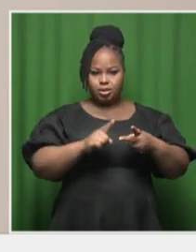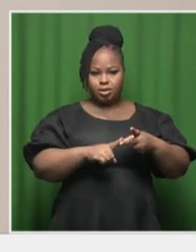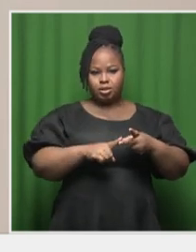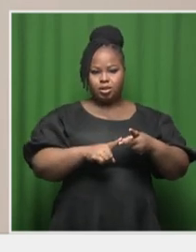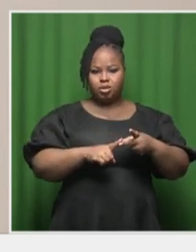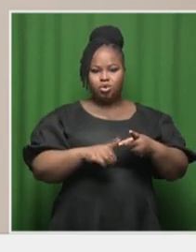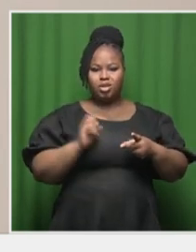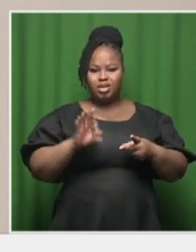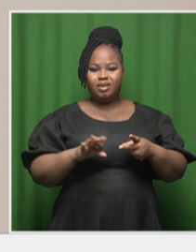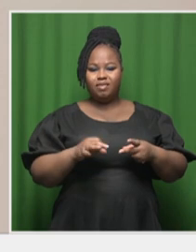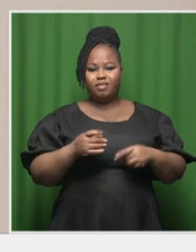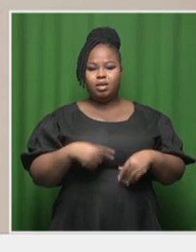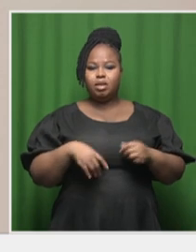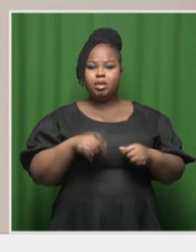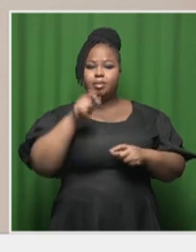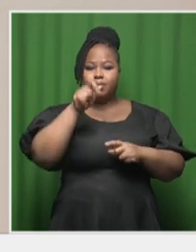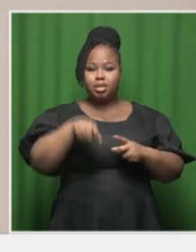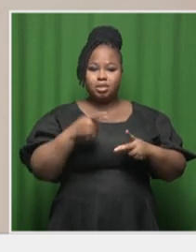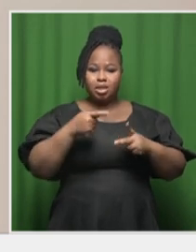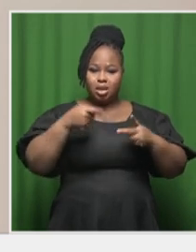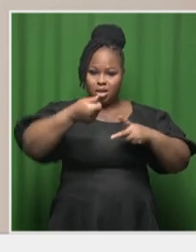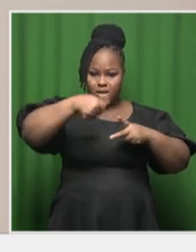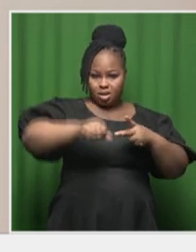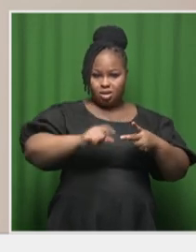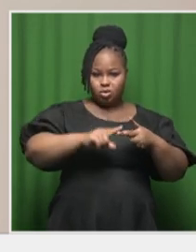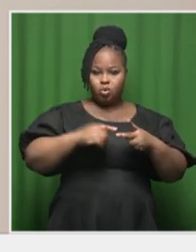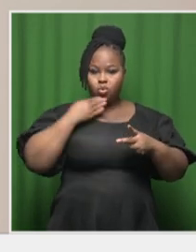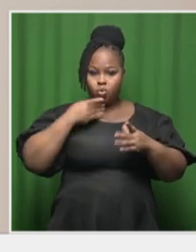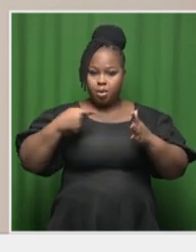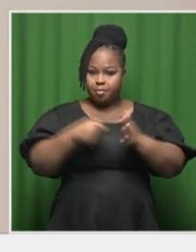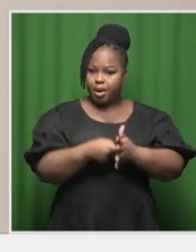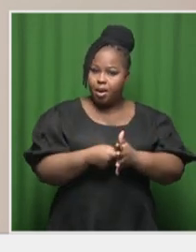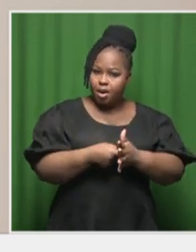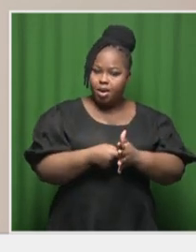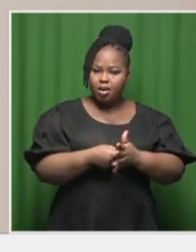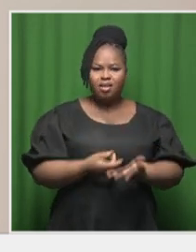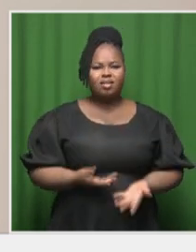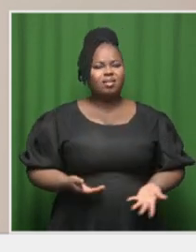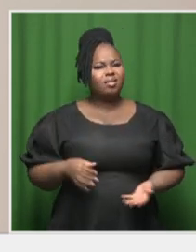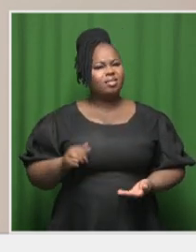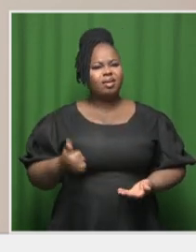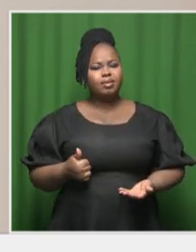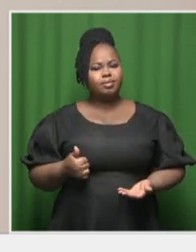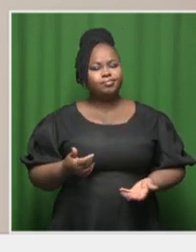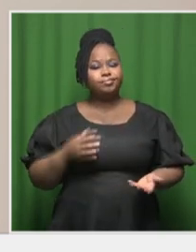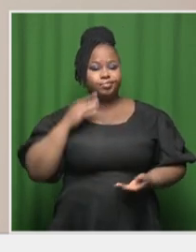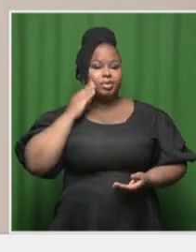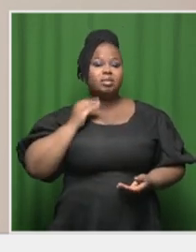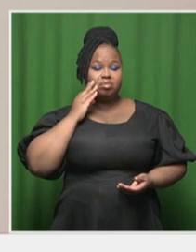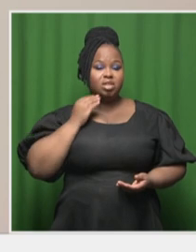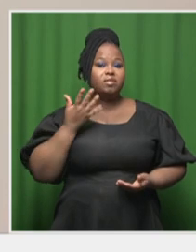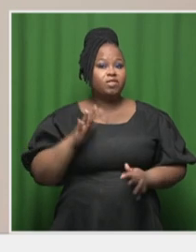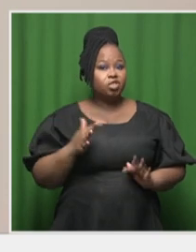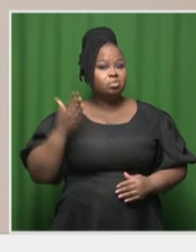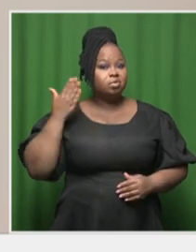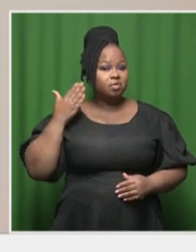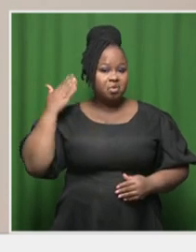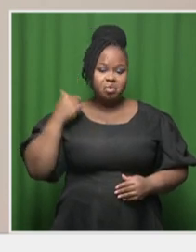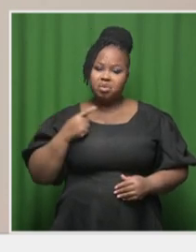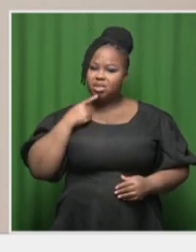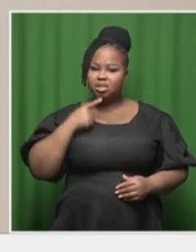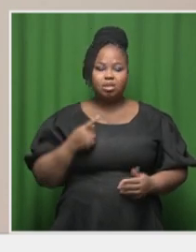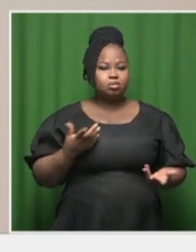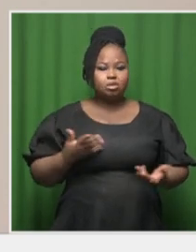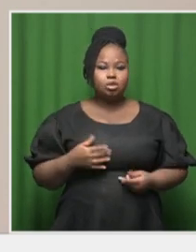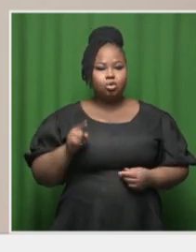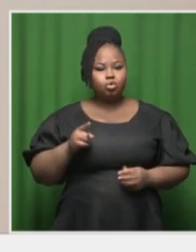don't have an off-taker, somebody that's going to buy this power from you, chances are, and our experience has shown, that you are not going